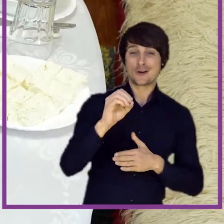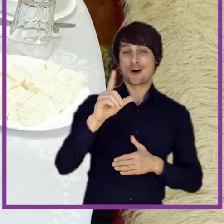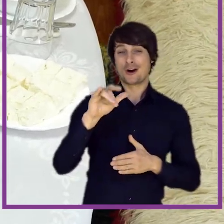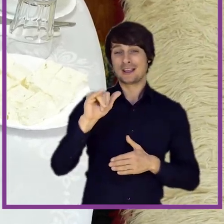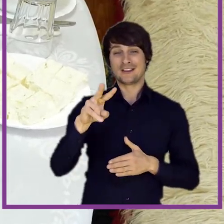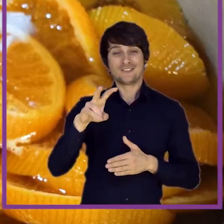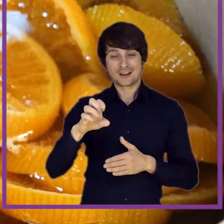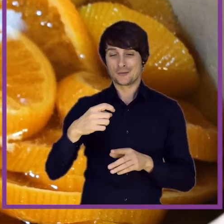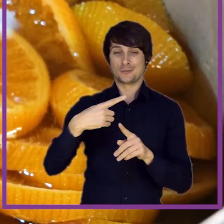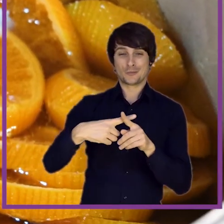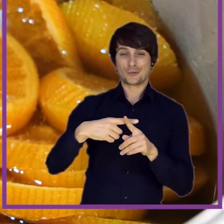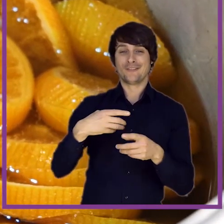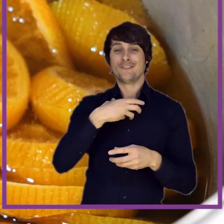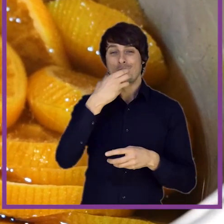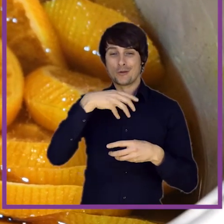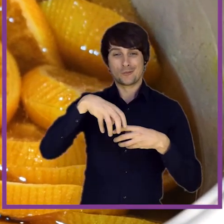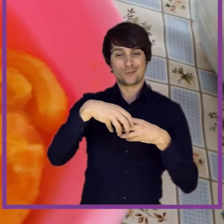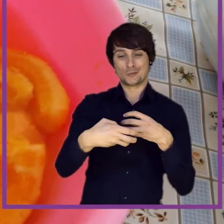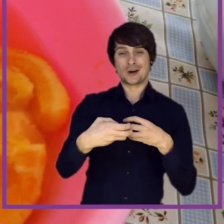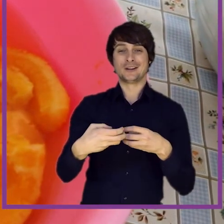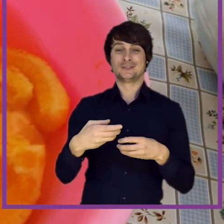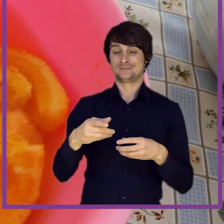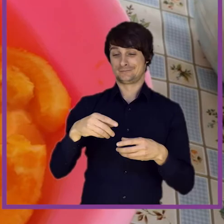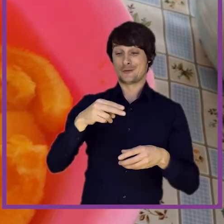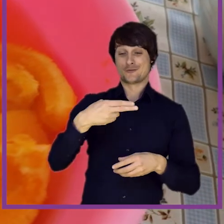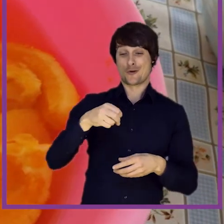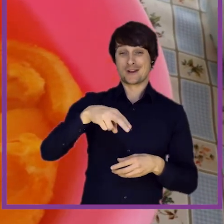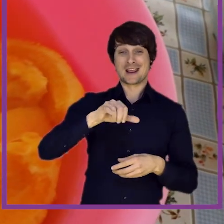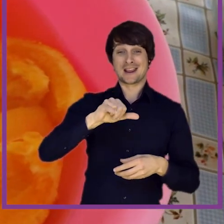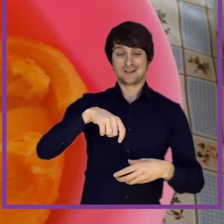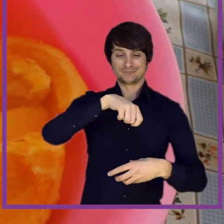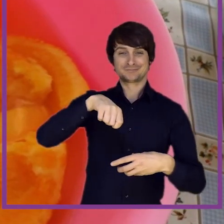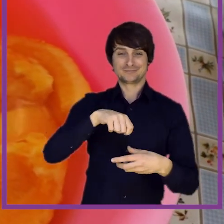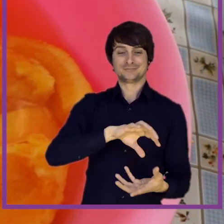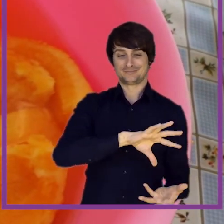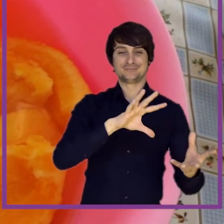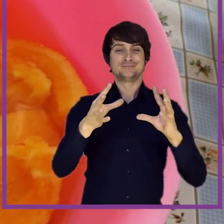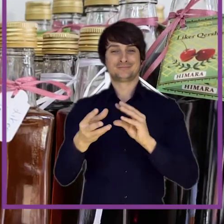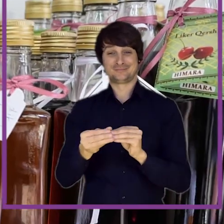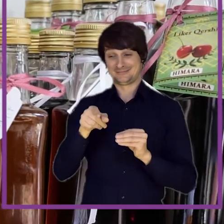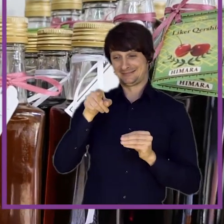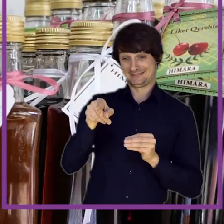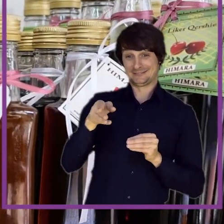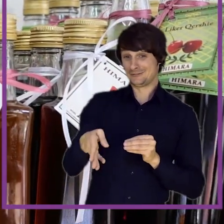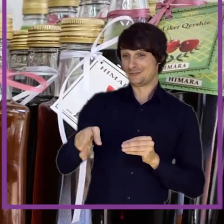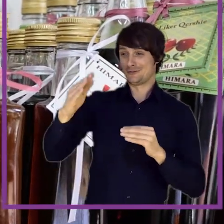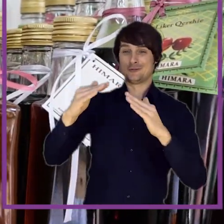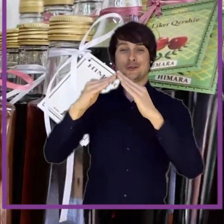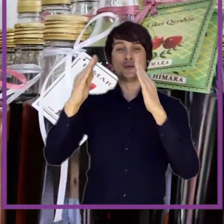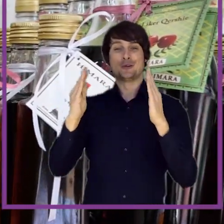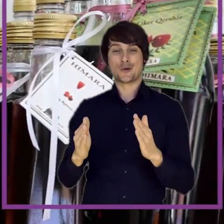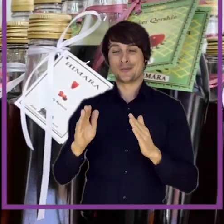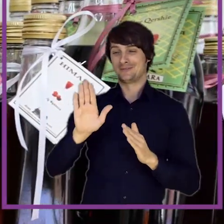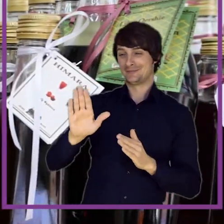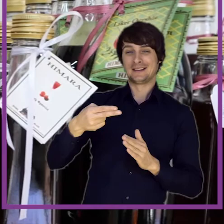of jam. Marmalade typically served to friends and company. This marmalade is made with whole grains of fruits. The most